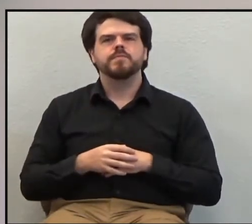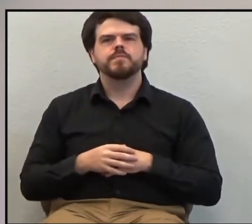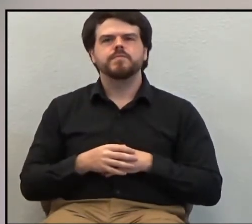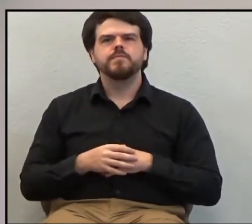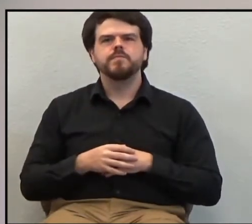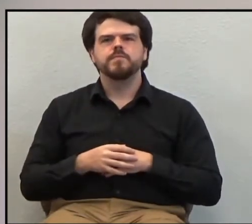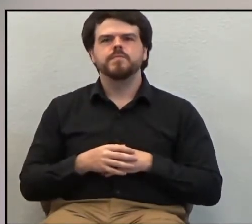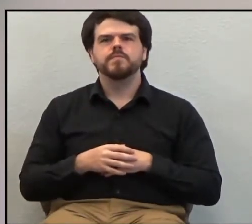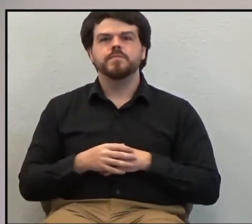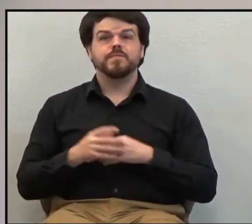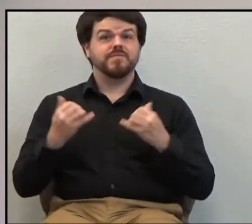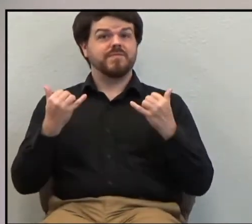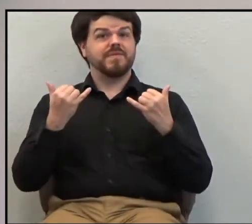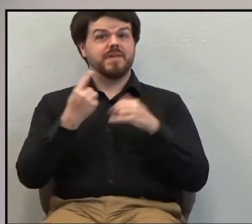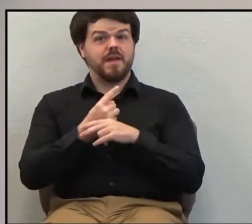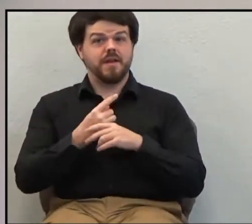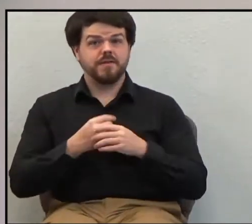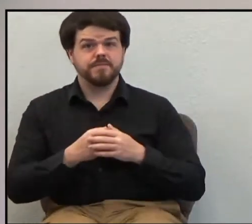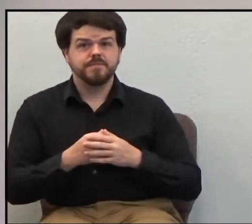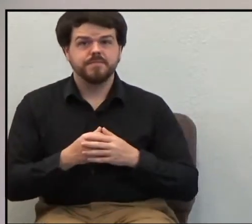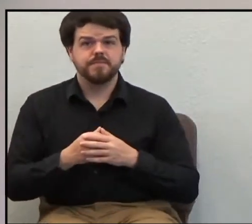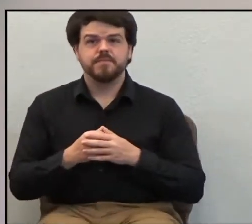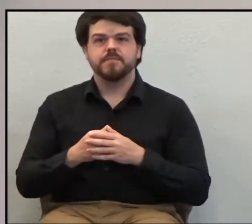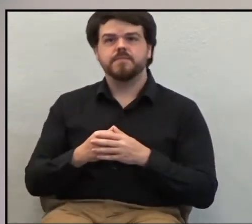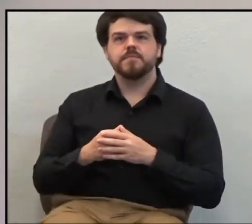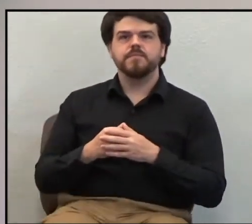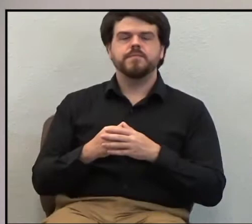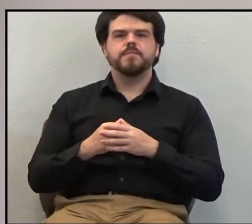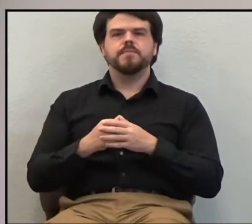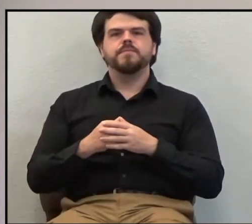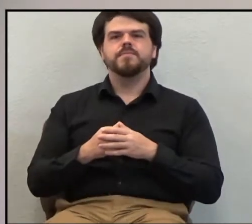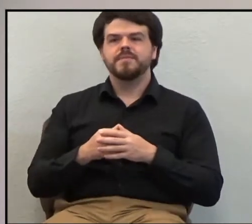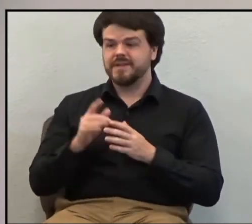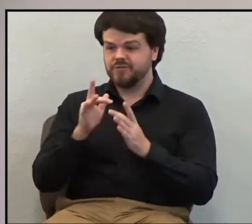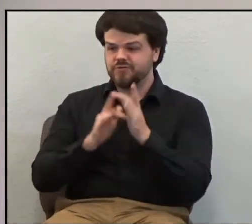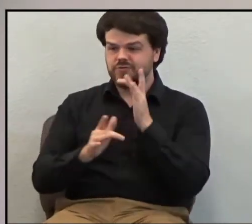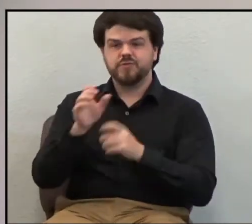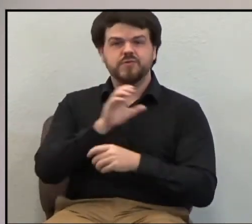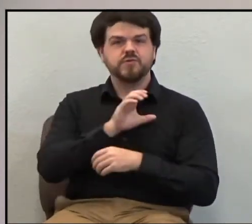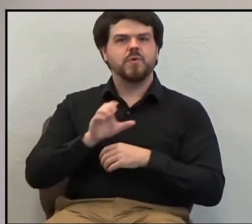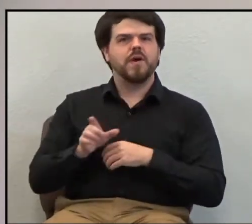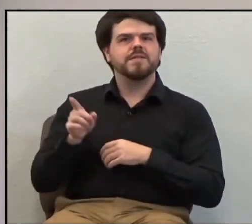And today, Jesus Christ, this giver of grace,